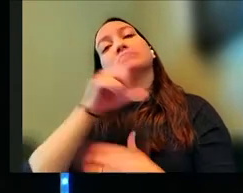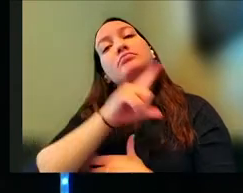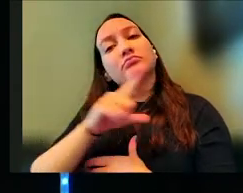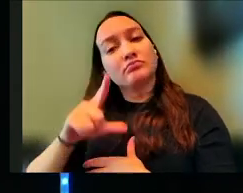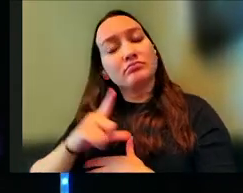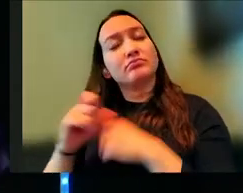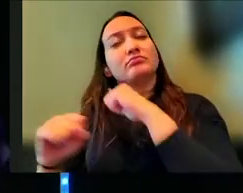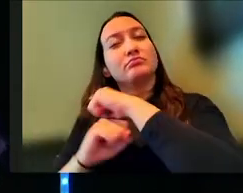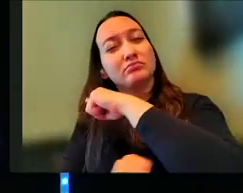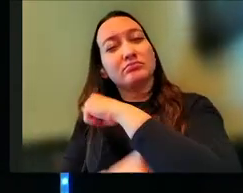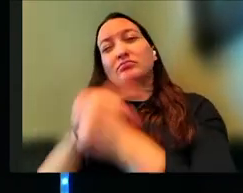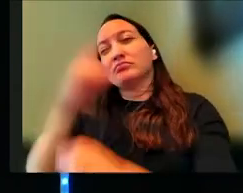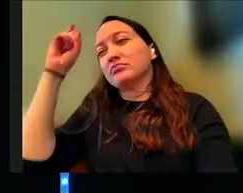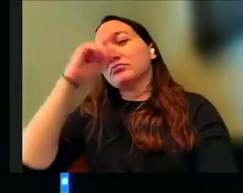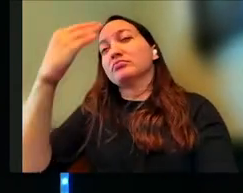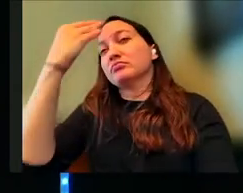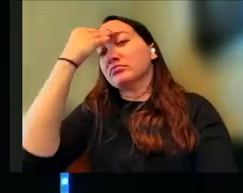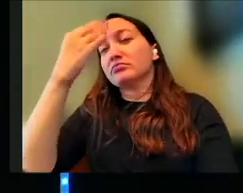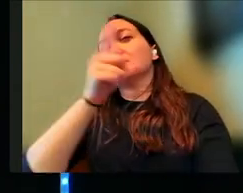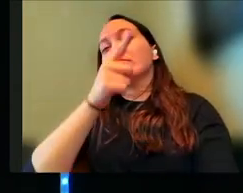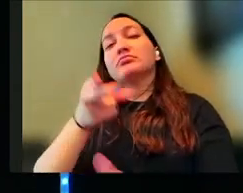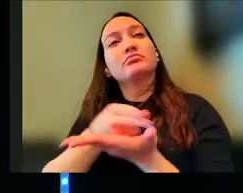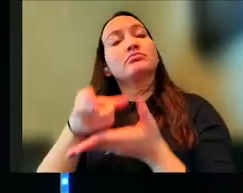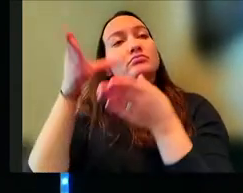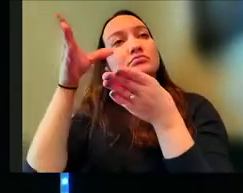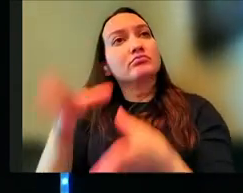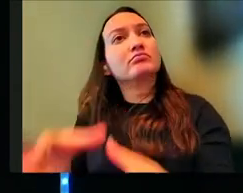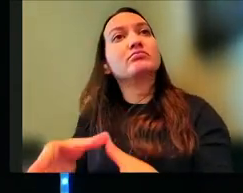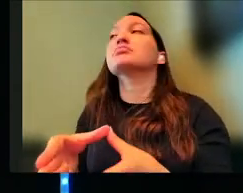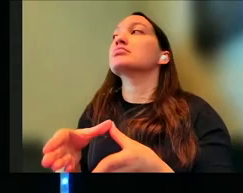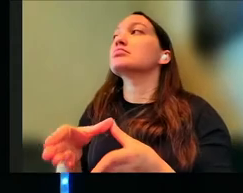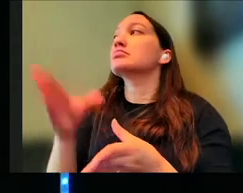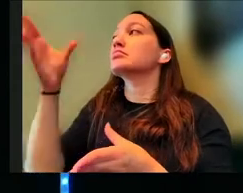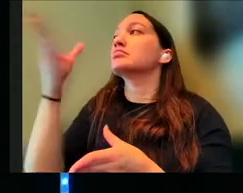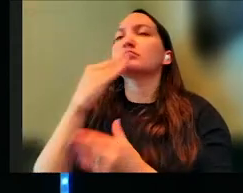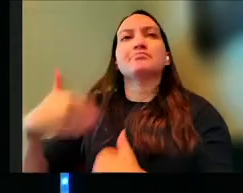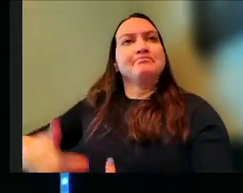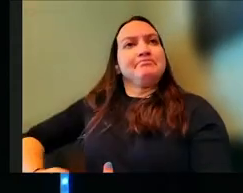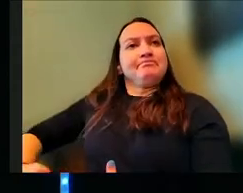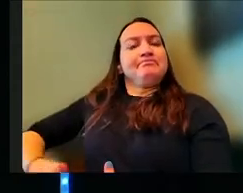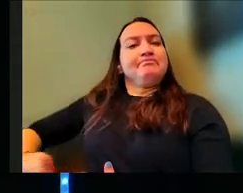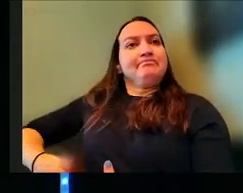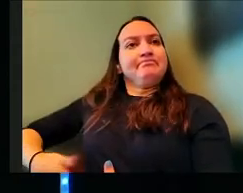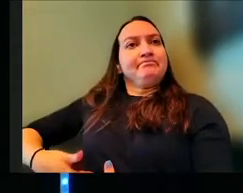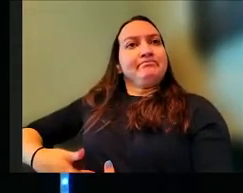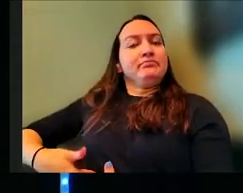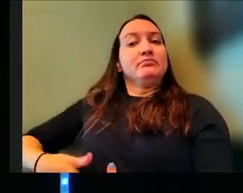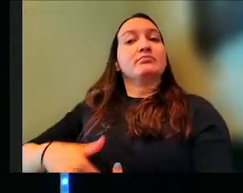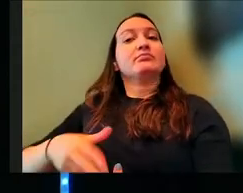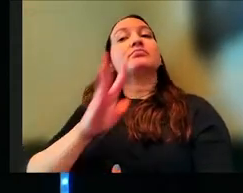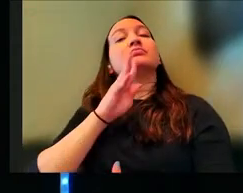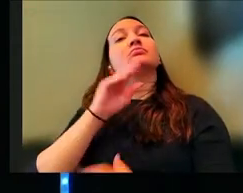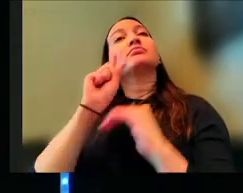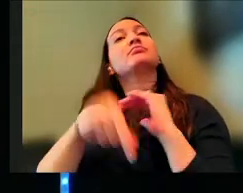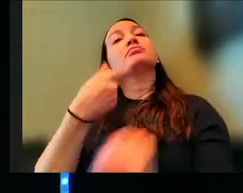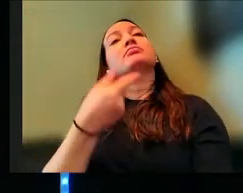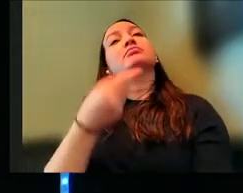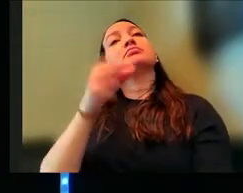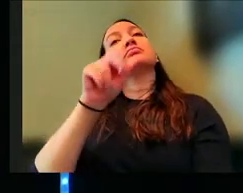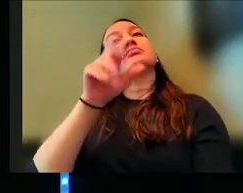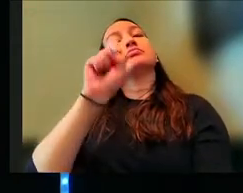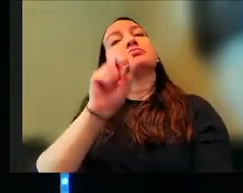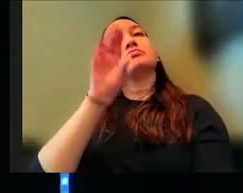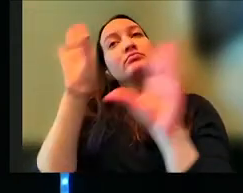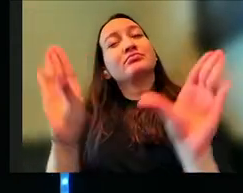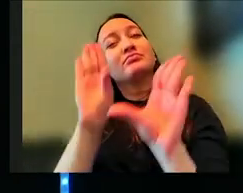right? Knowledge of the Holy One results in good judgment. We read that verse, and we've talked about this before at Grace on Sundays, but